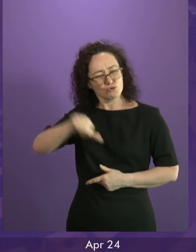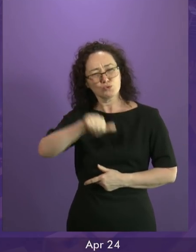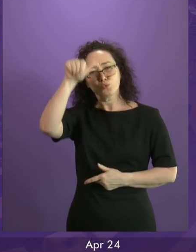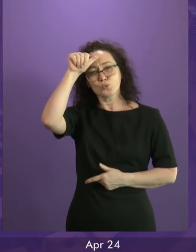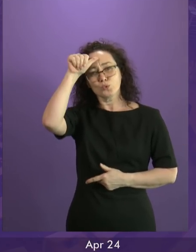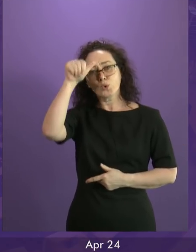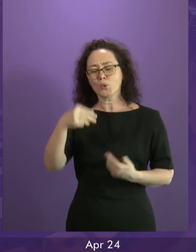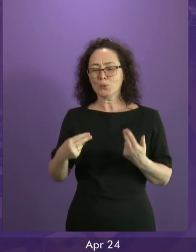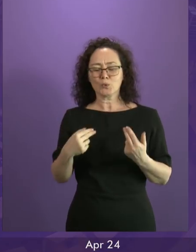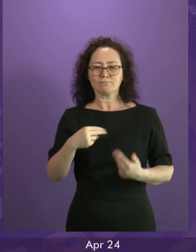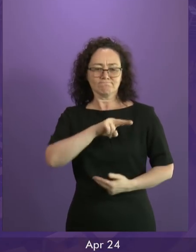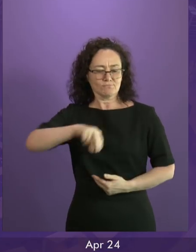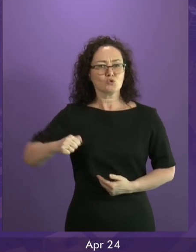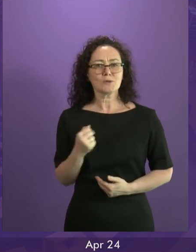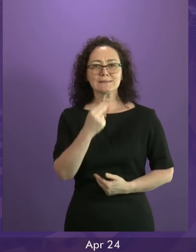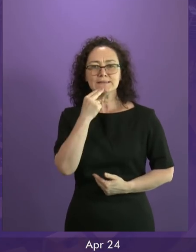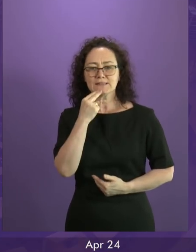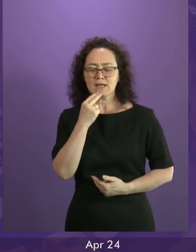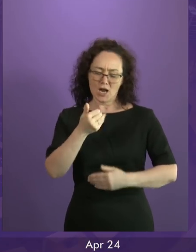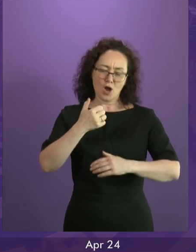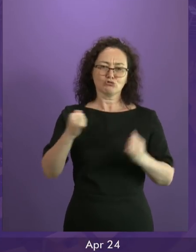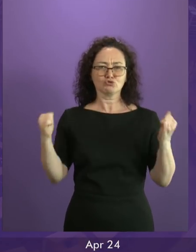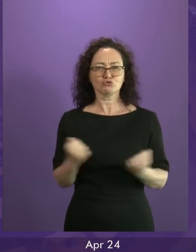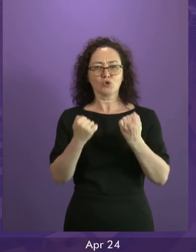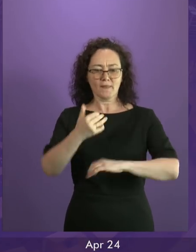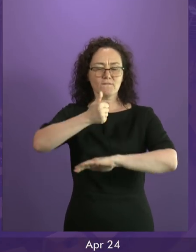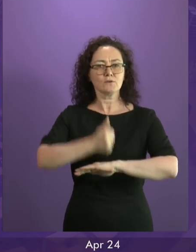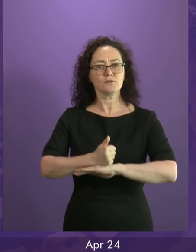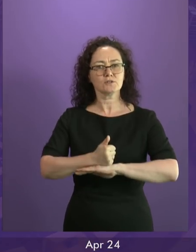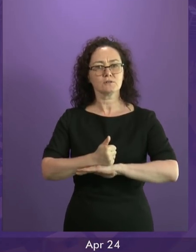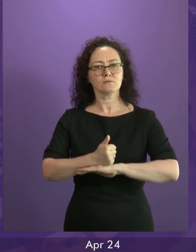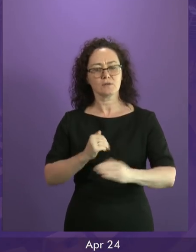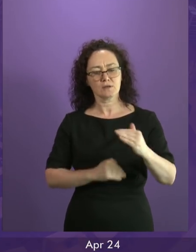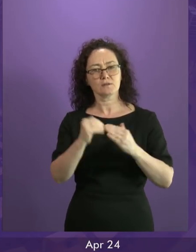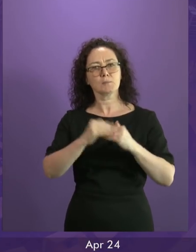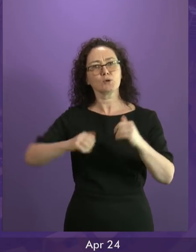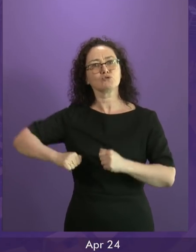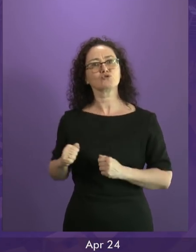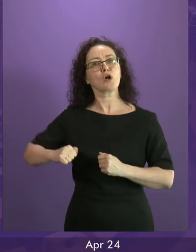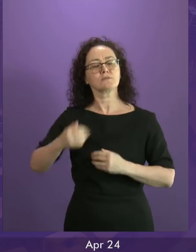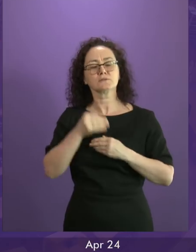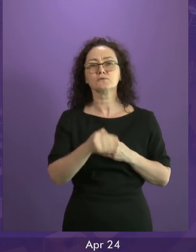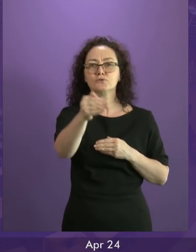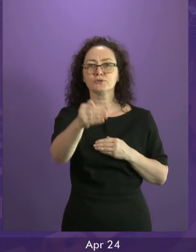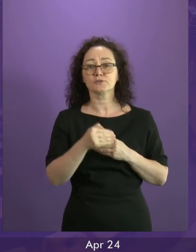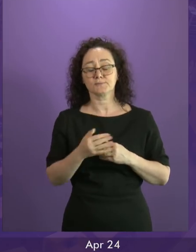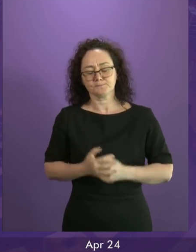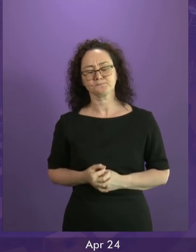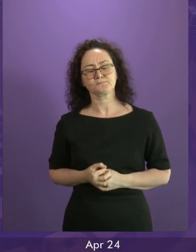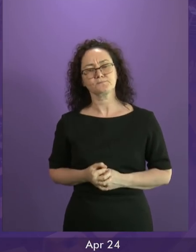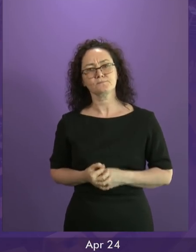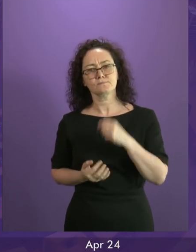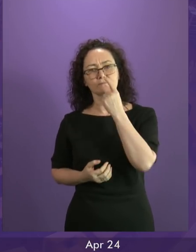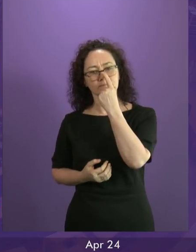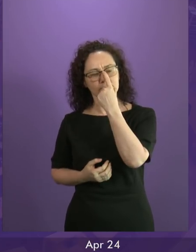solid foundation on which to build our future as a country. The consequences of inaction would be